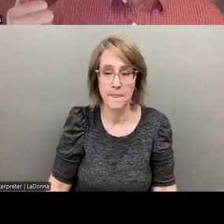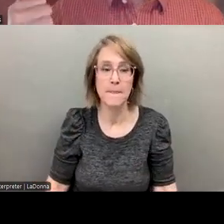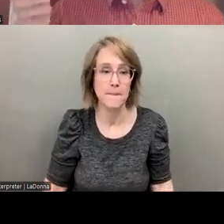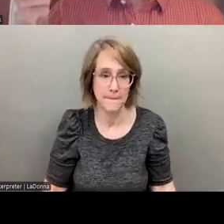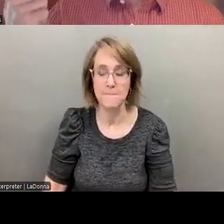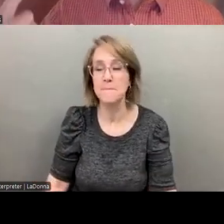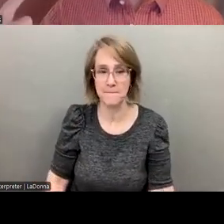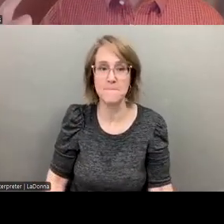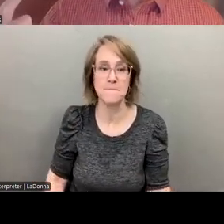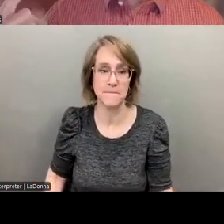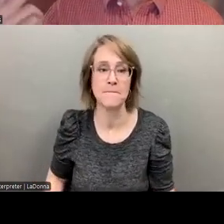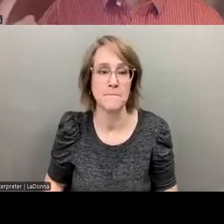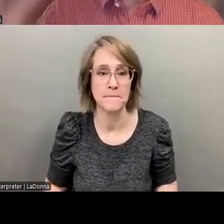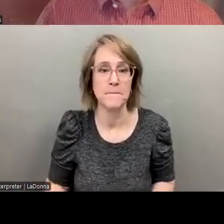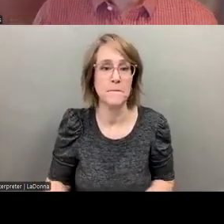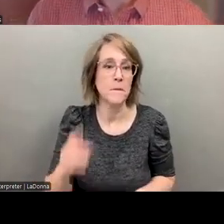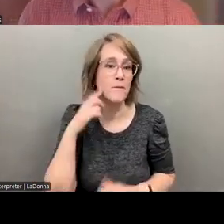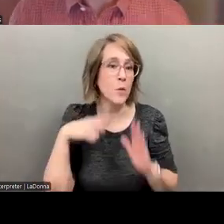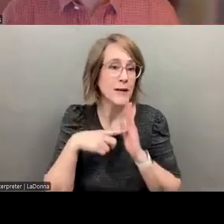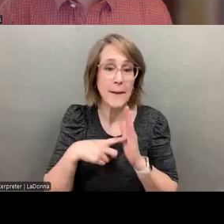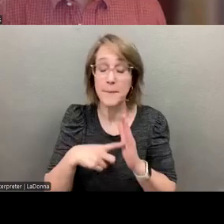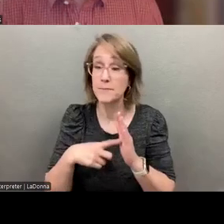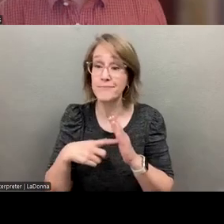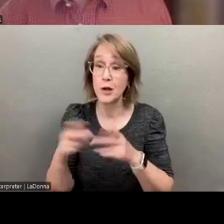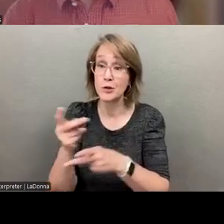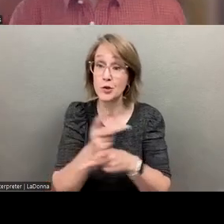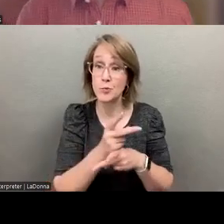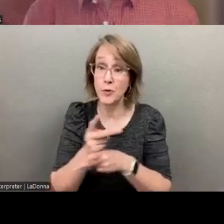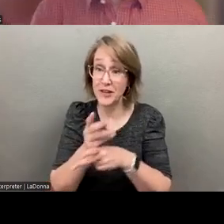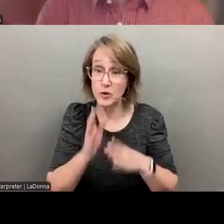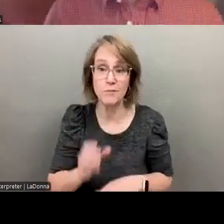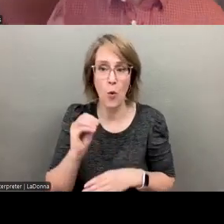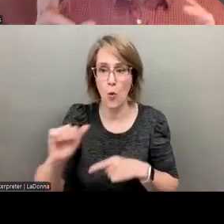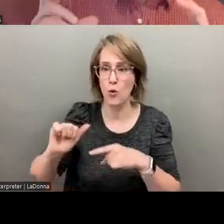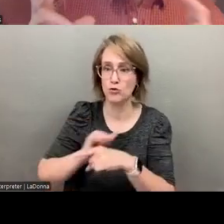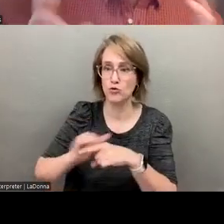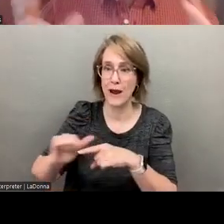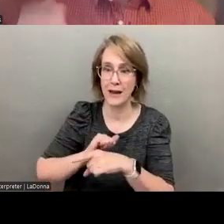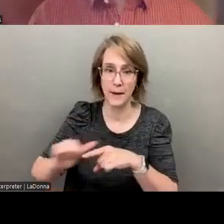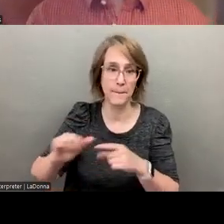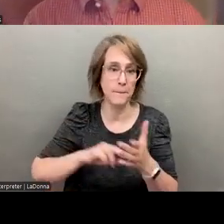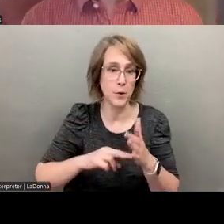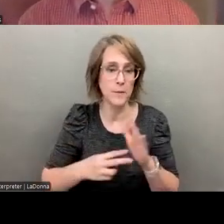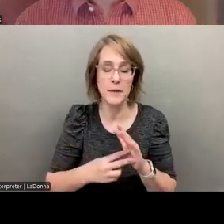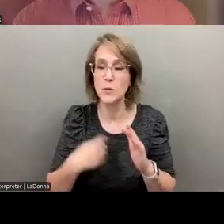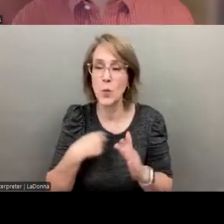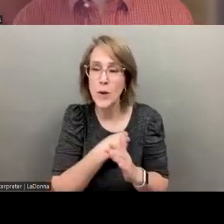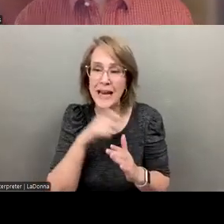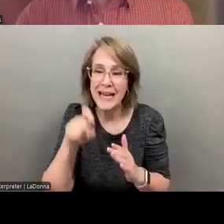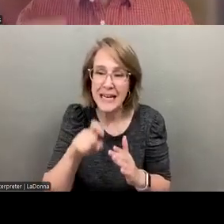for training purposes, for supervision or for quality assurance, we're wanting to find particular types of